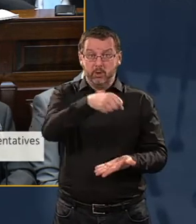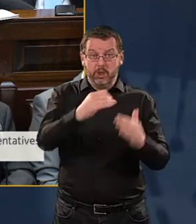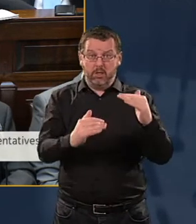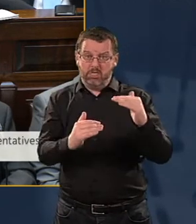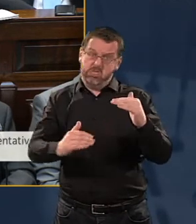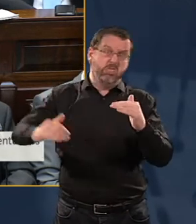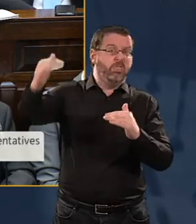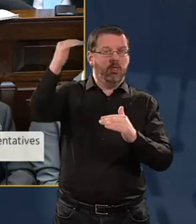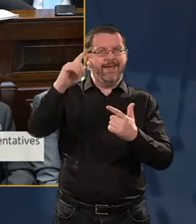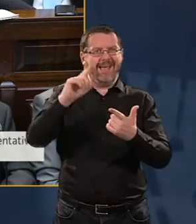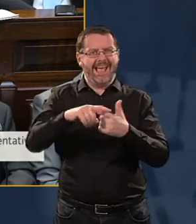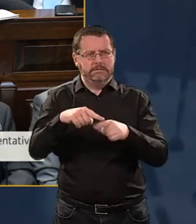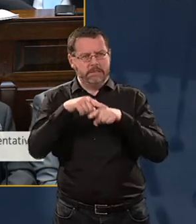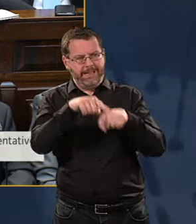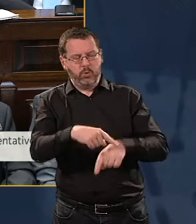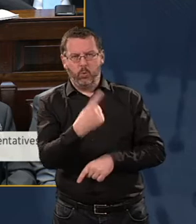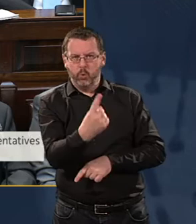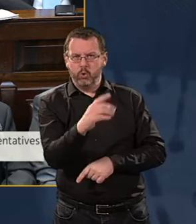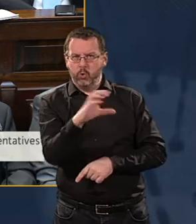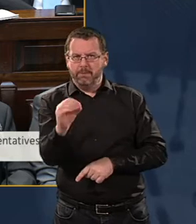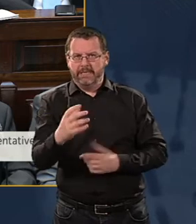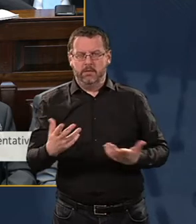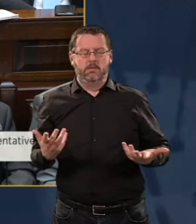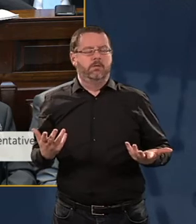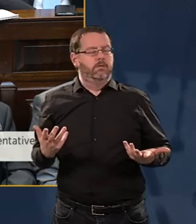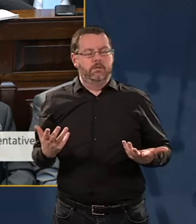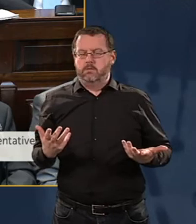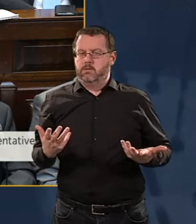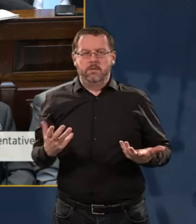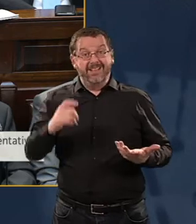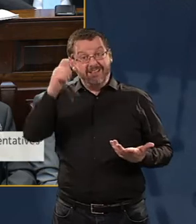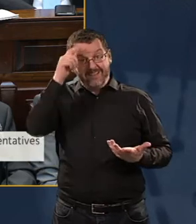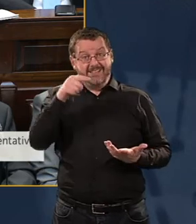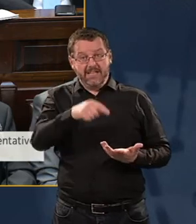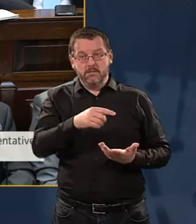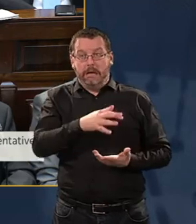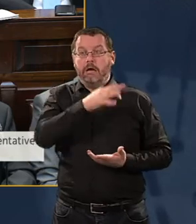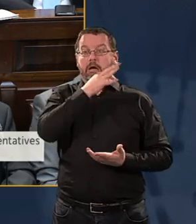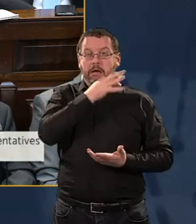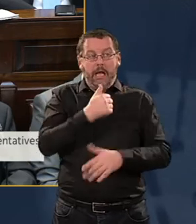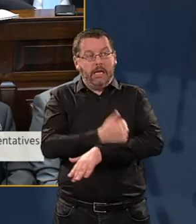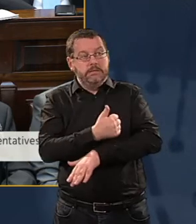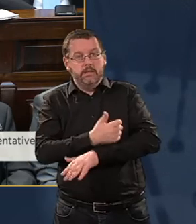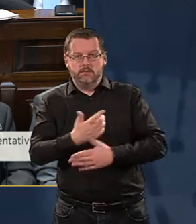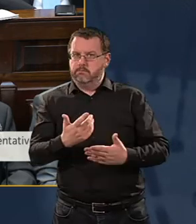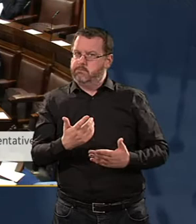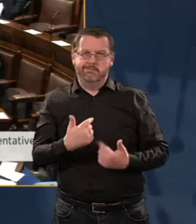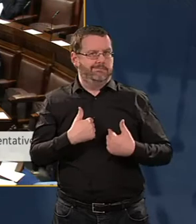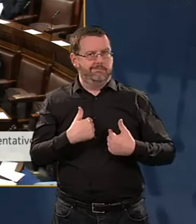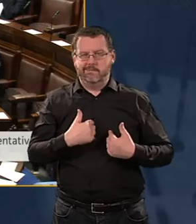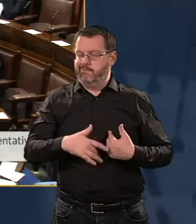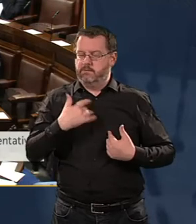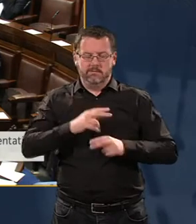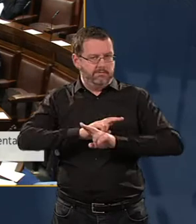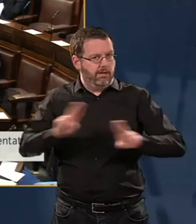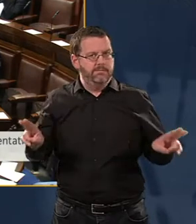investor. I don't think that this is an accidental or an incidental occurrence at Taoiseach, because